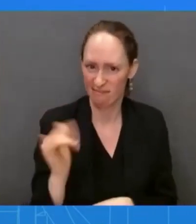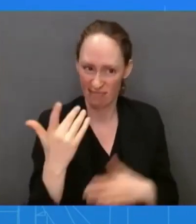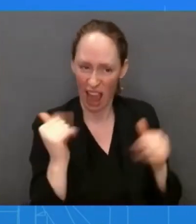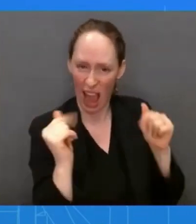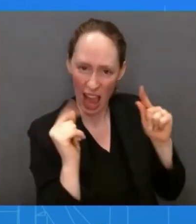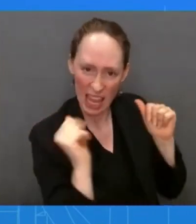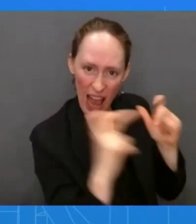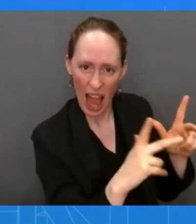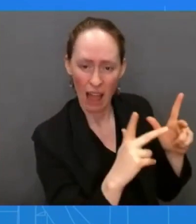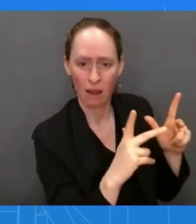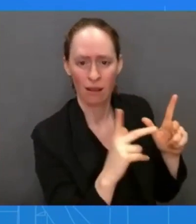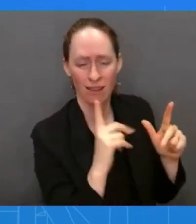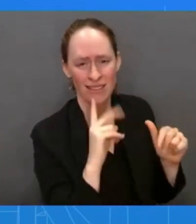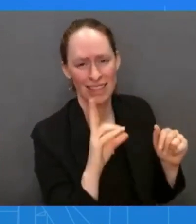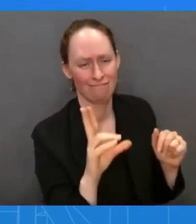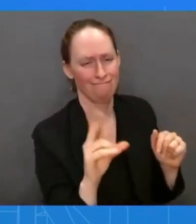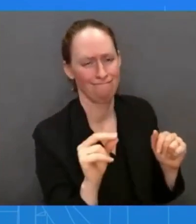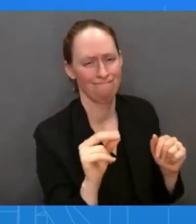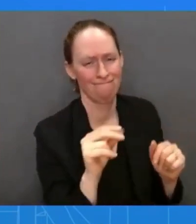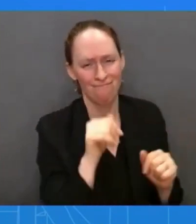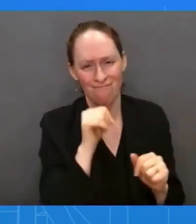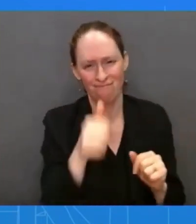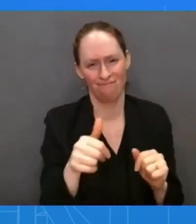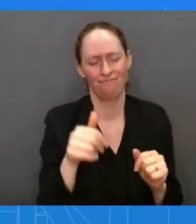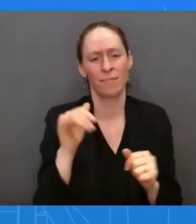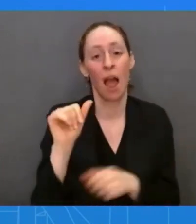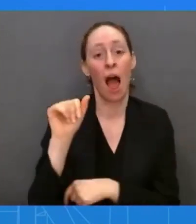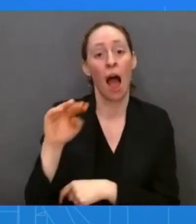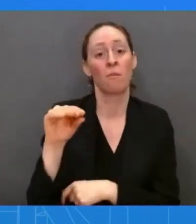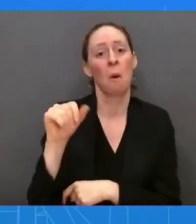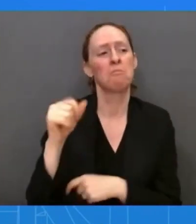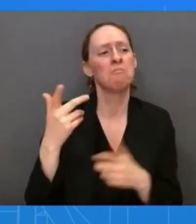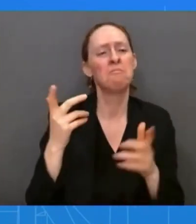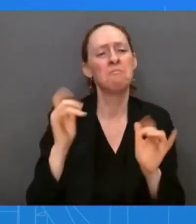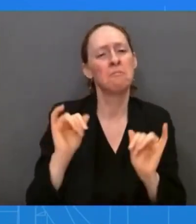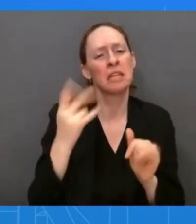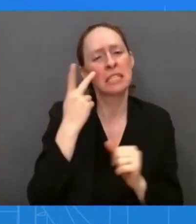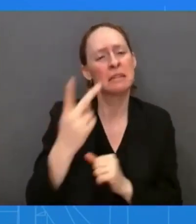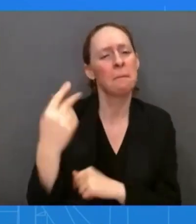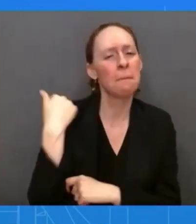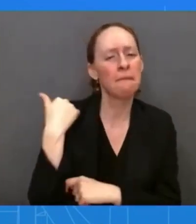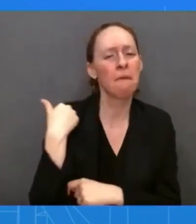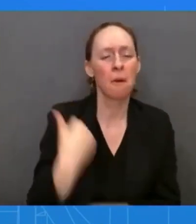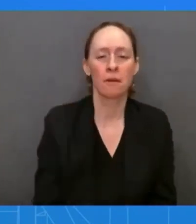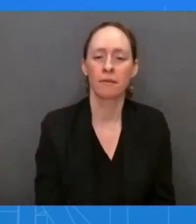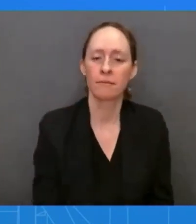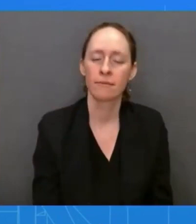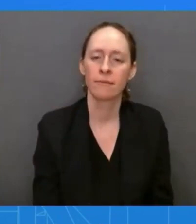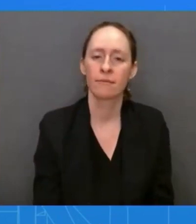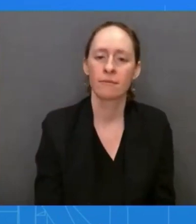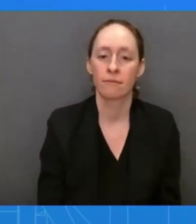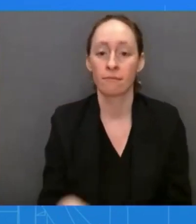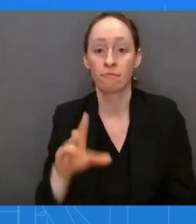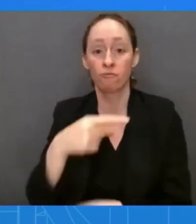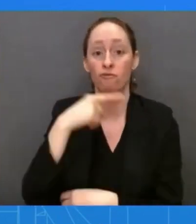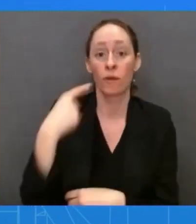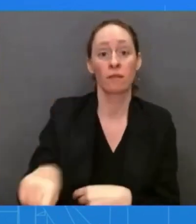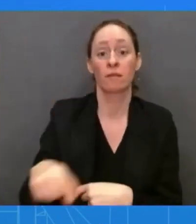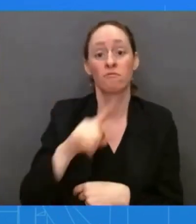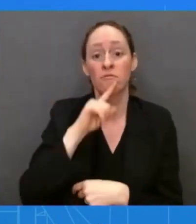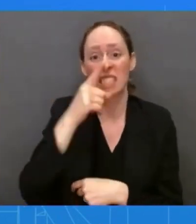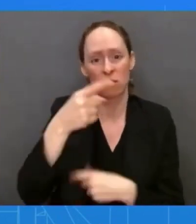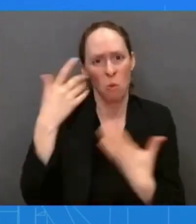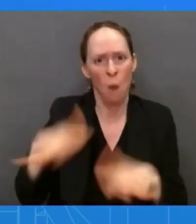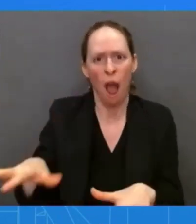just doesn't want Ukraine to continue to take out its tanks and render them inoperative.